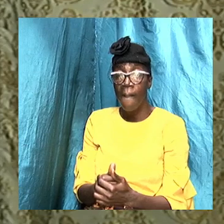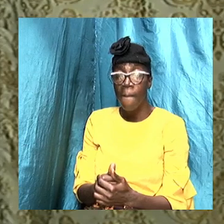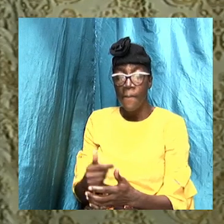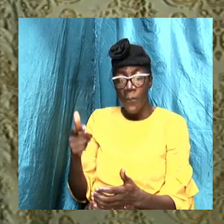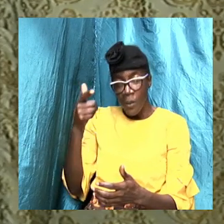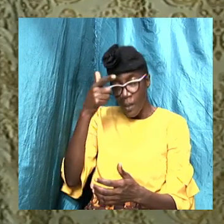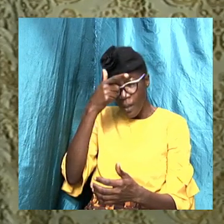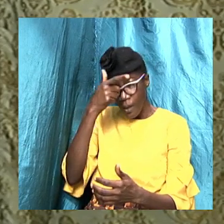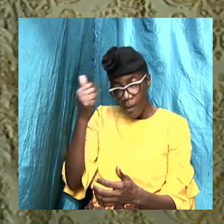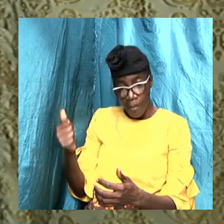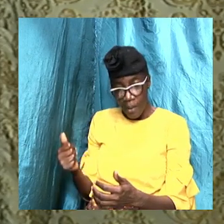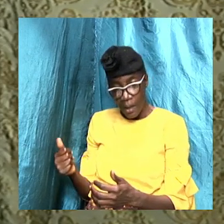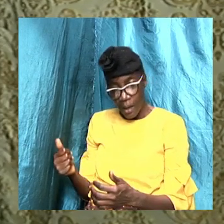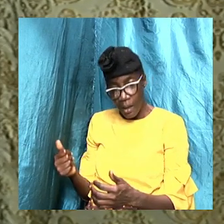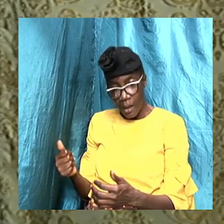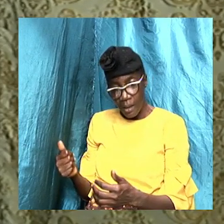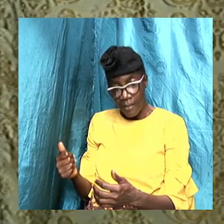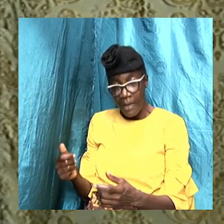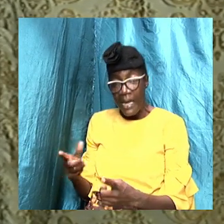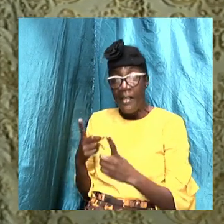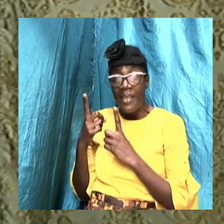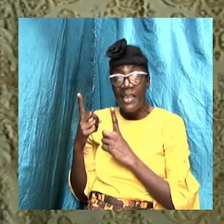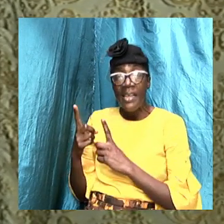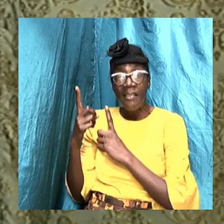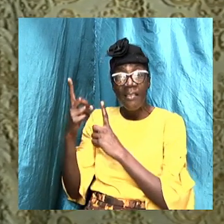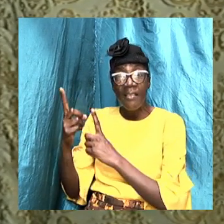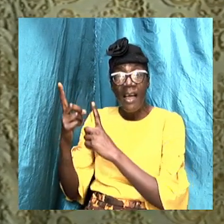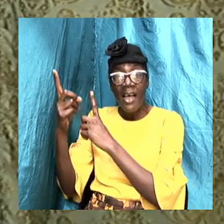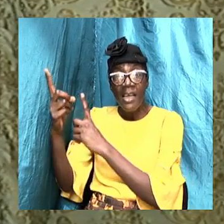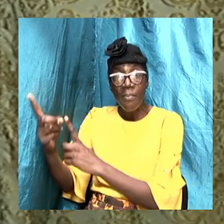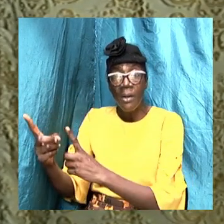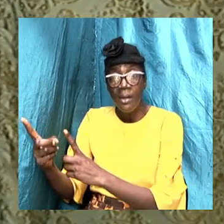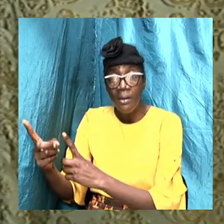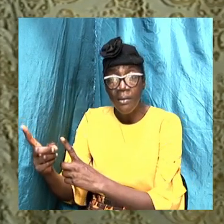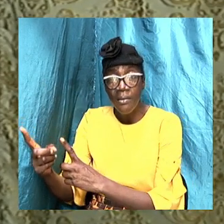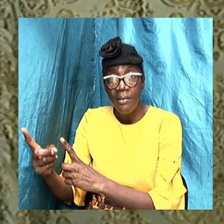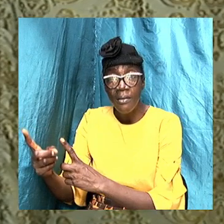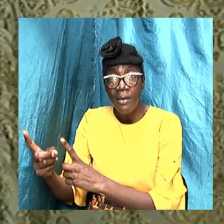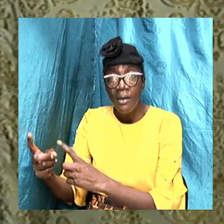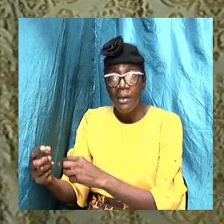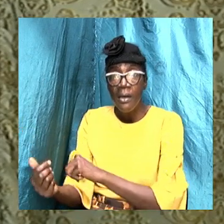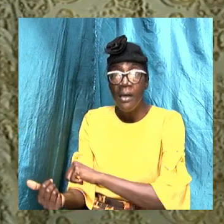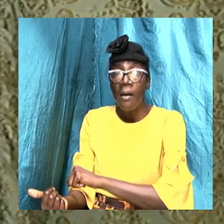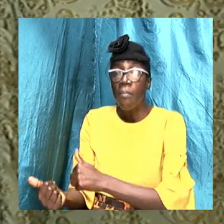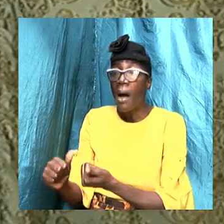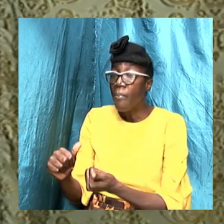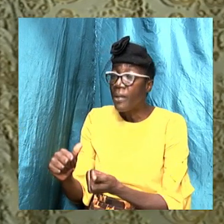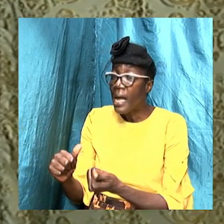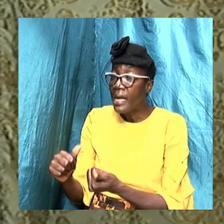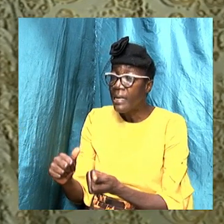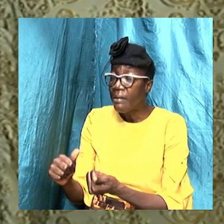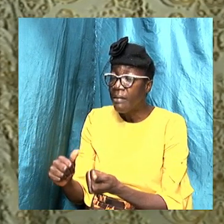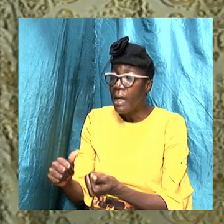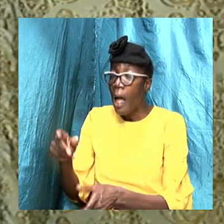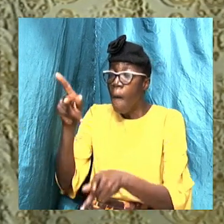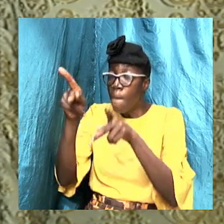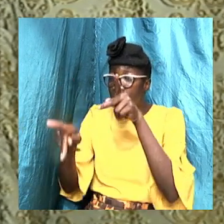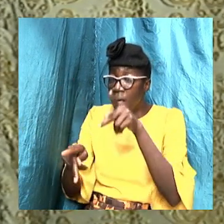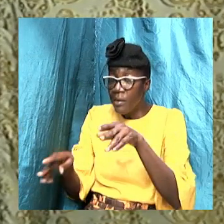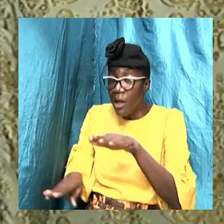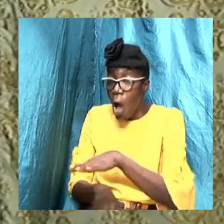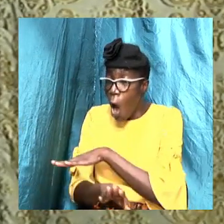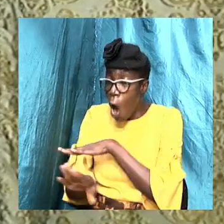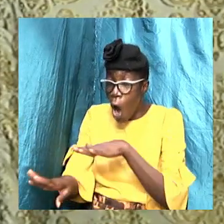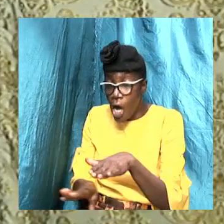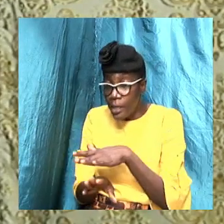Because the disciples baptized individuals under his direction and